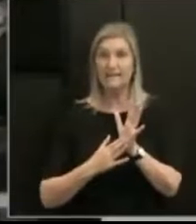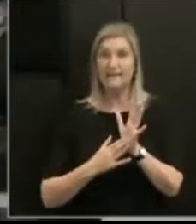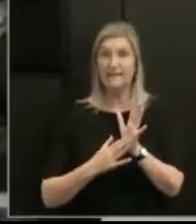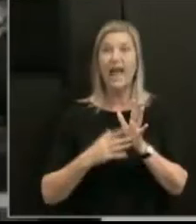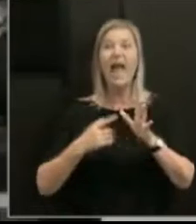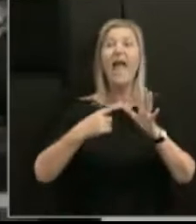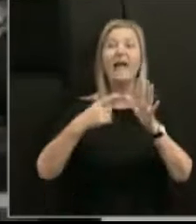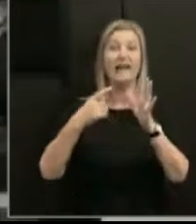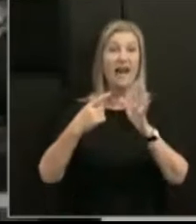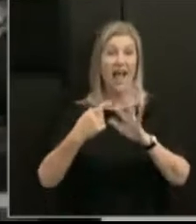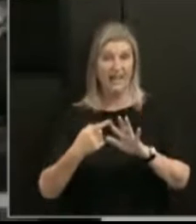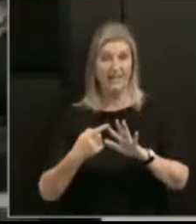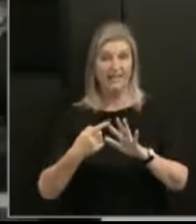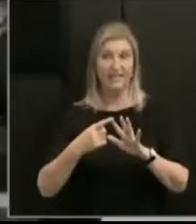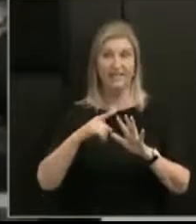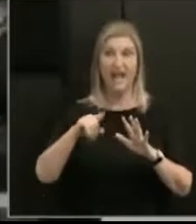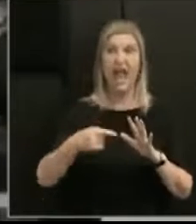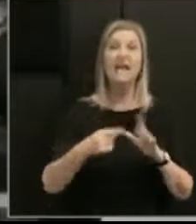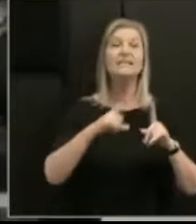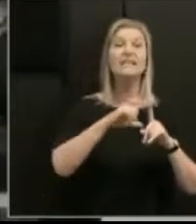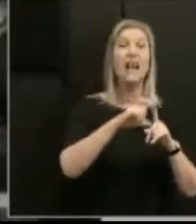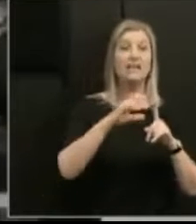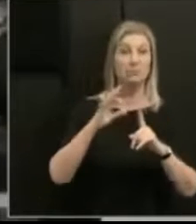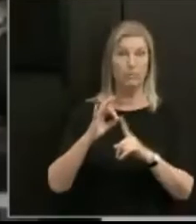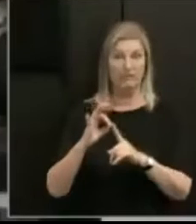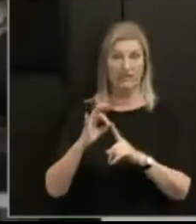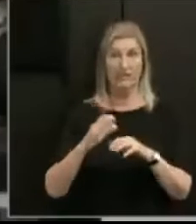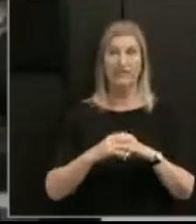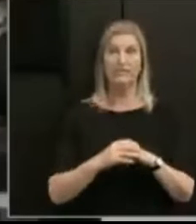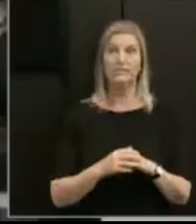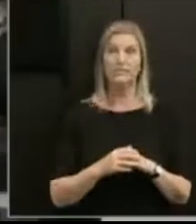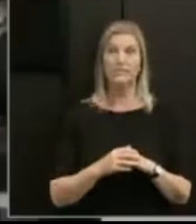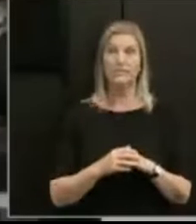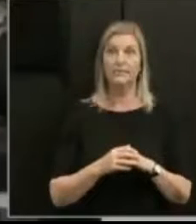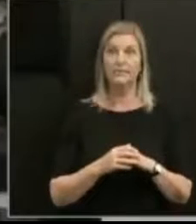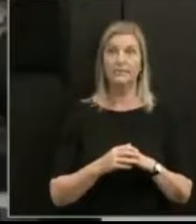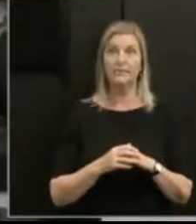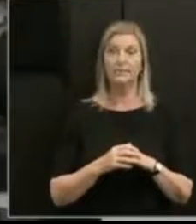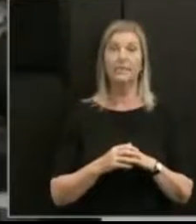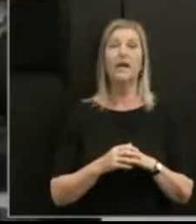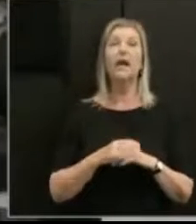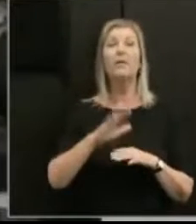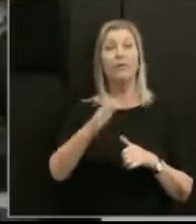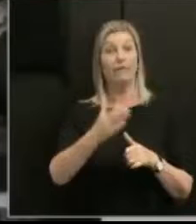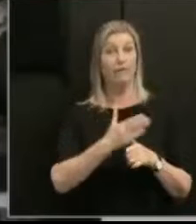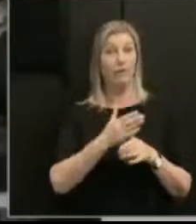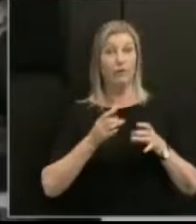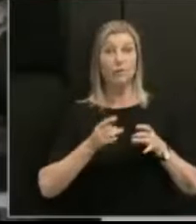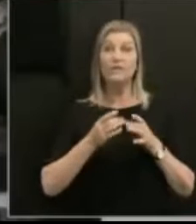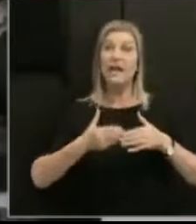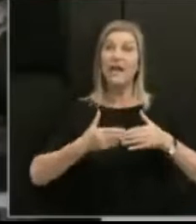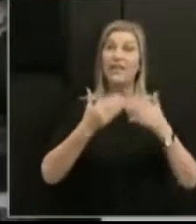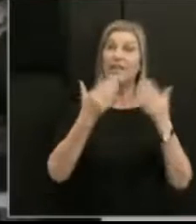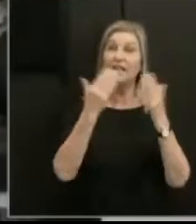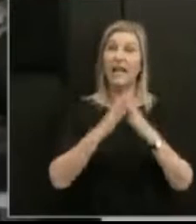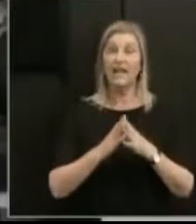a moment ago, Ruth Thomas will lead their evidence. But as I say, the first order of the day is for the statement